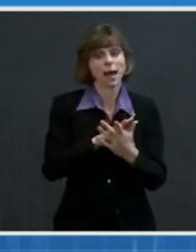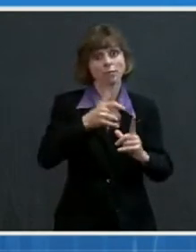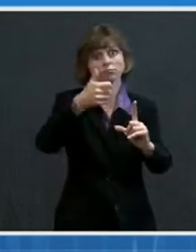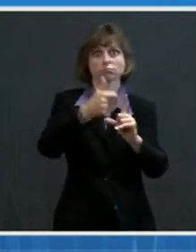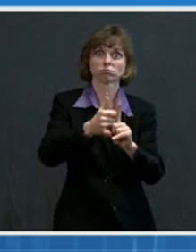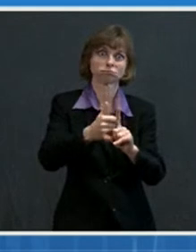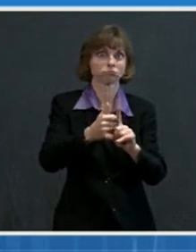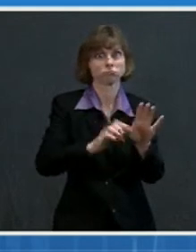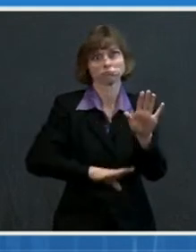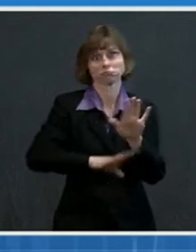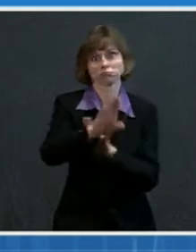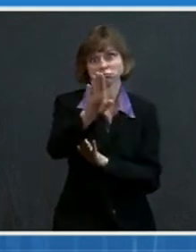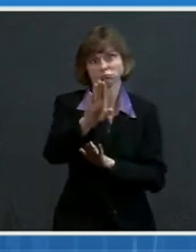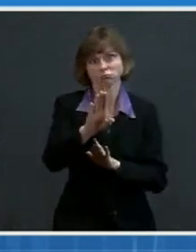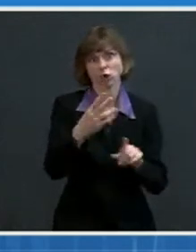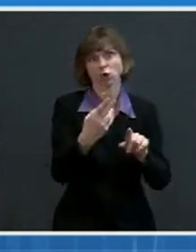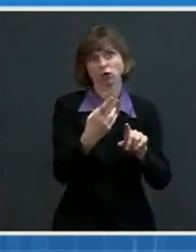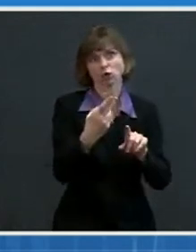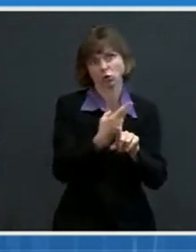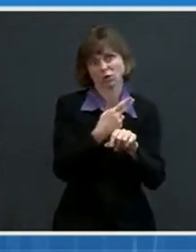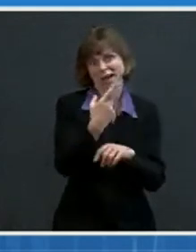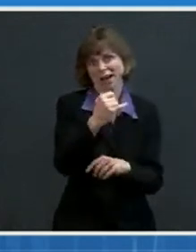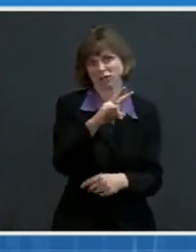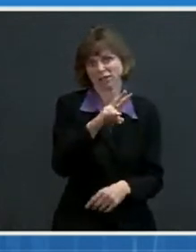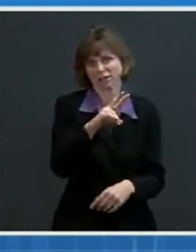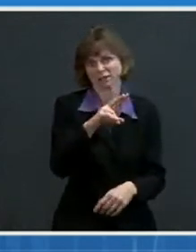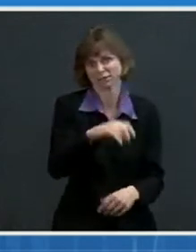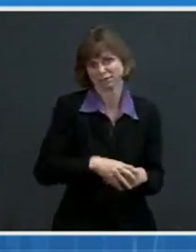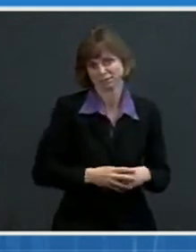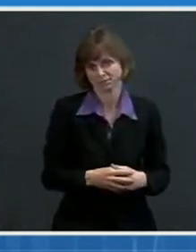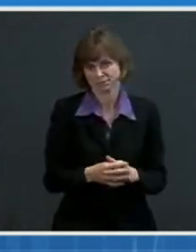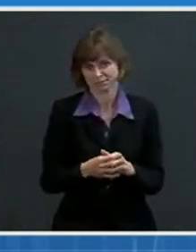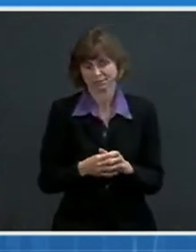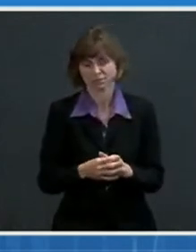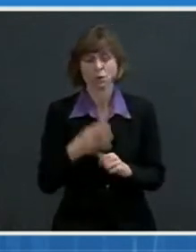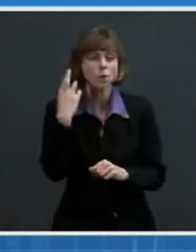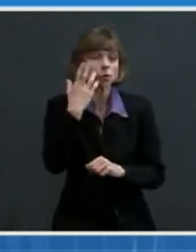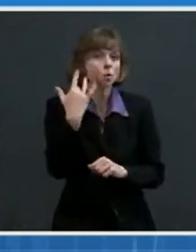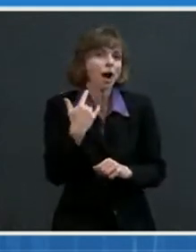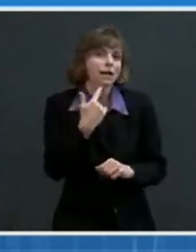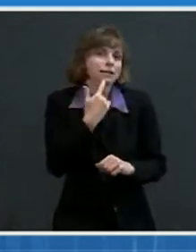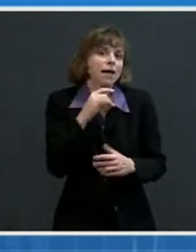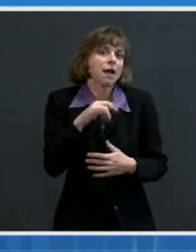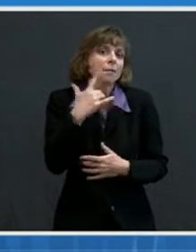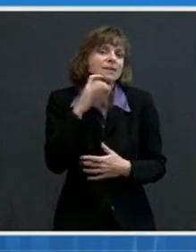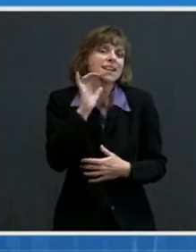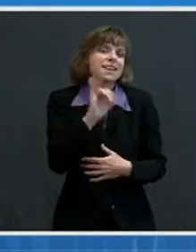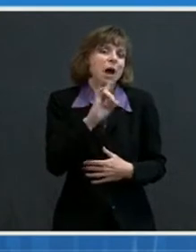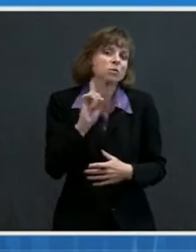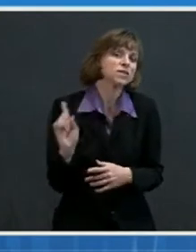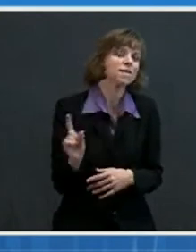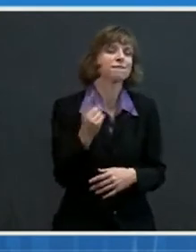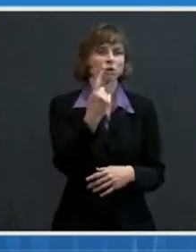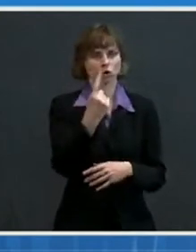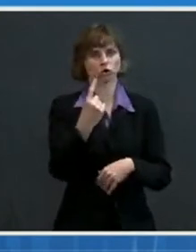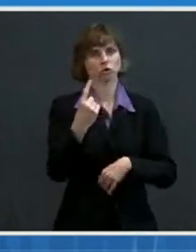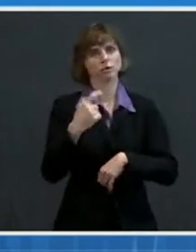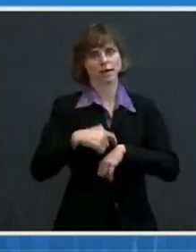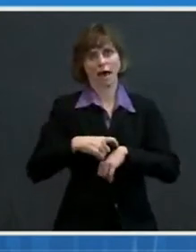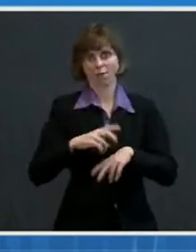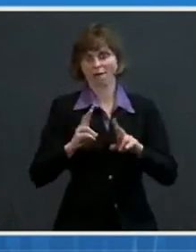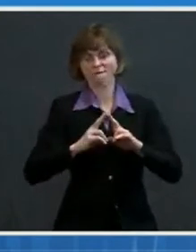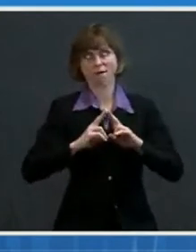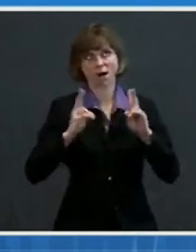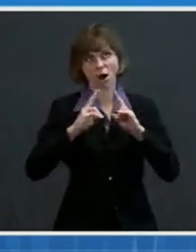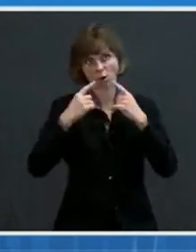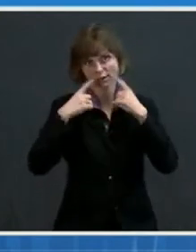with HIV. And the reason I say that is that that was the first of the extraordinarily successful